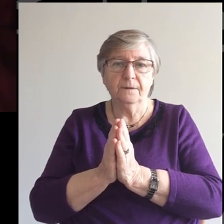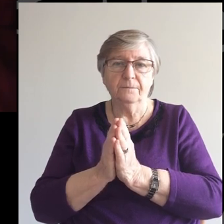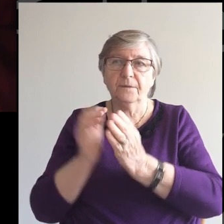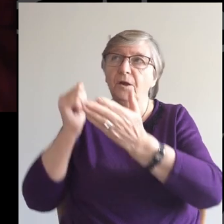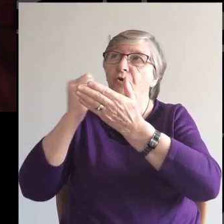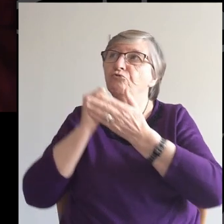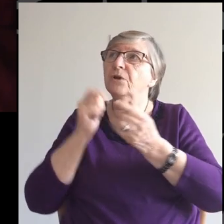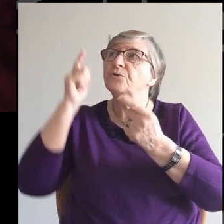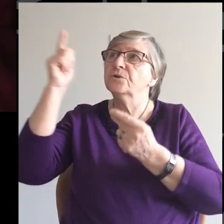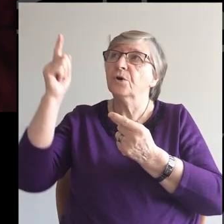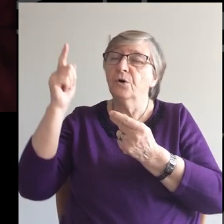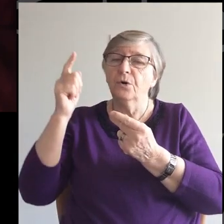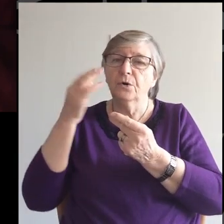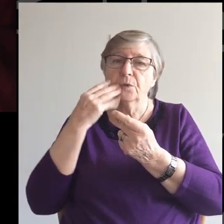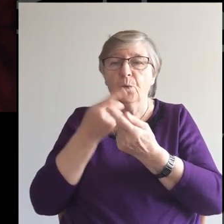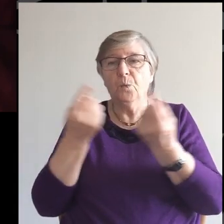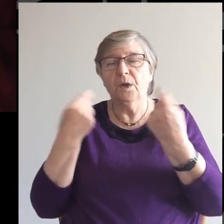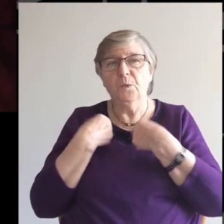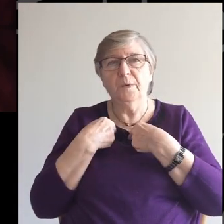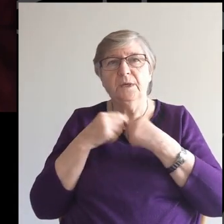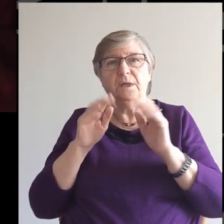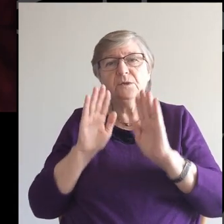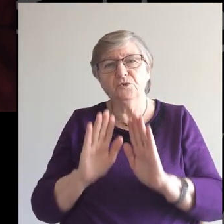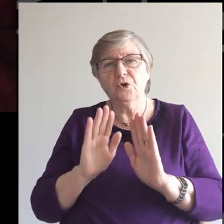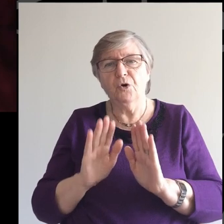Gracious God As we pause As we